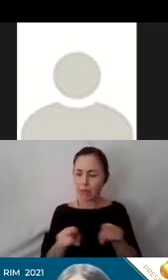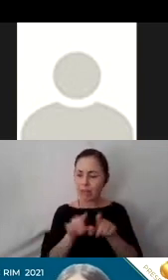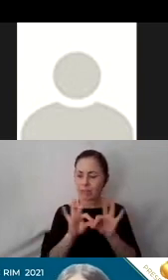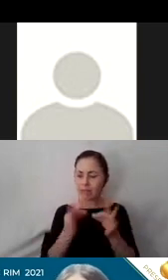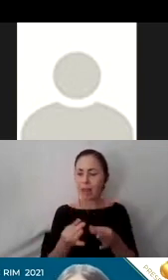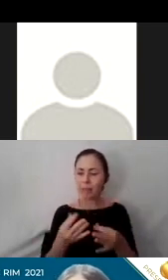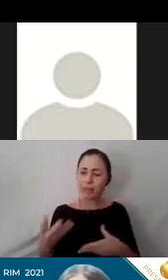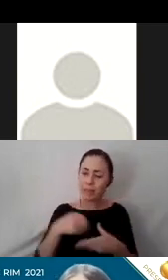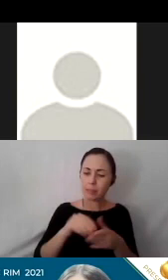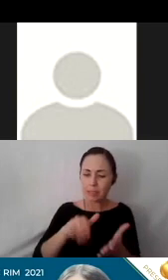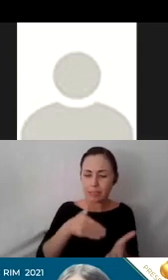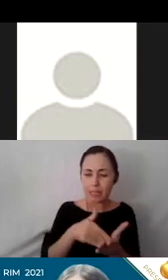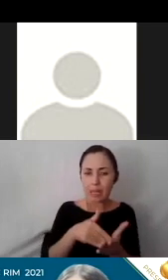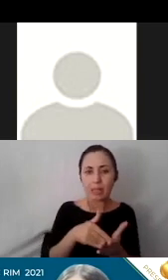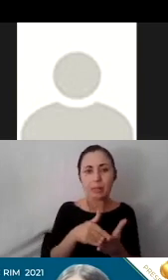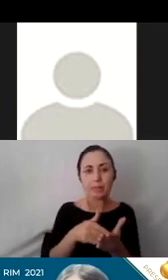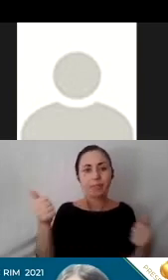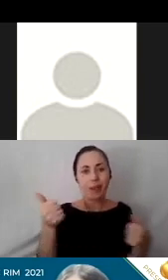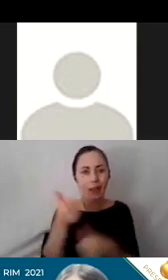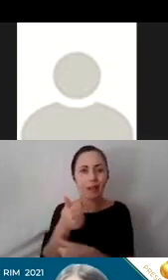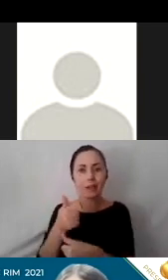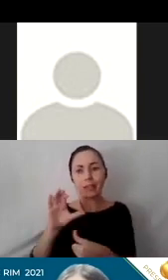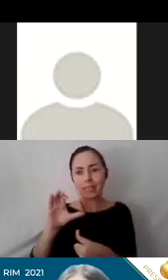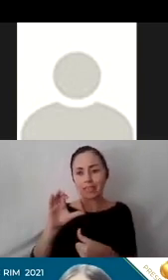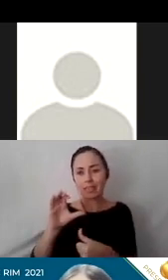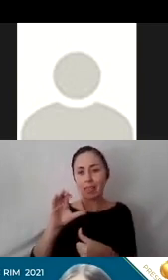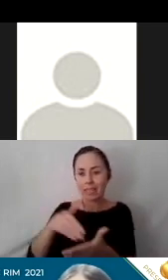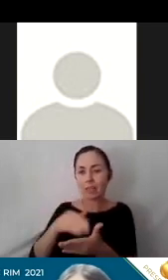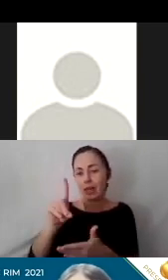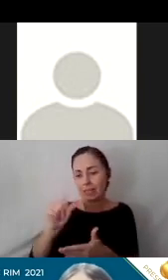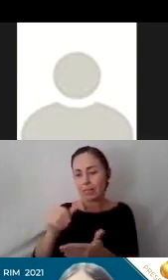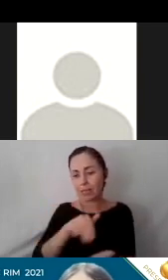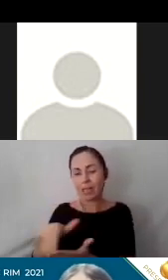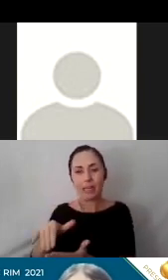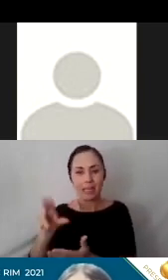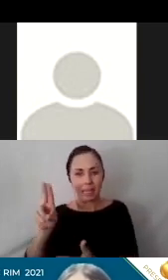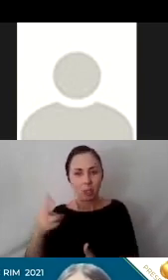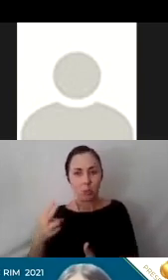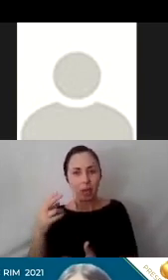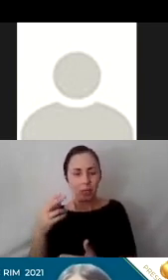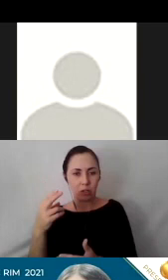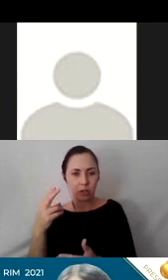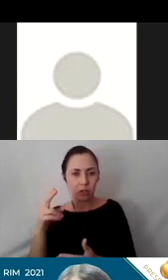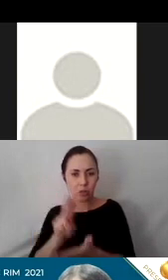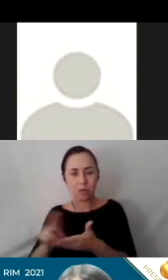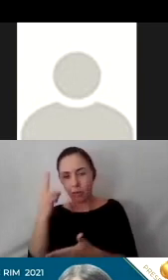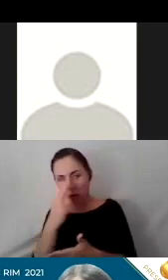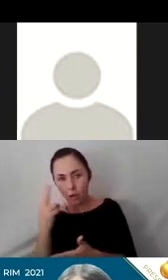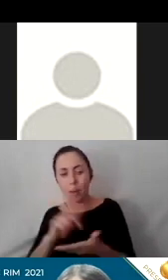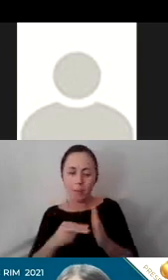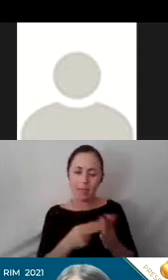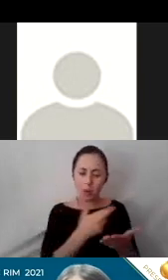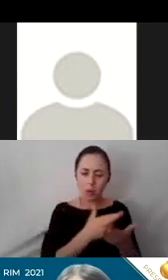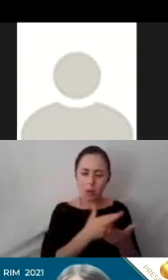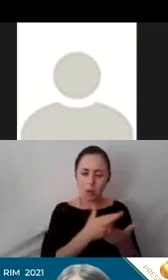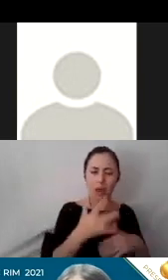being housed in the Center on Disability Studies at the University of Hawaii, making sure our resources are accessible to educators and